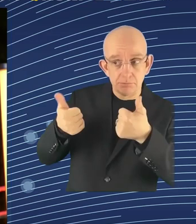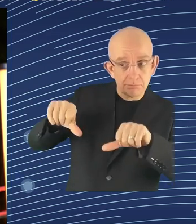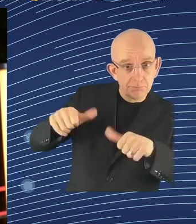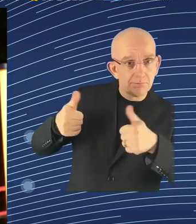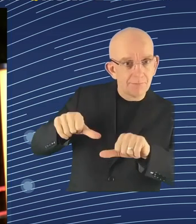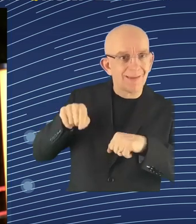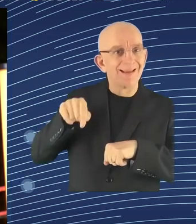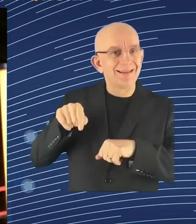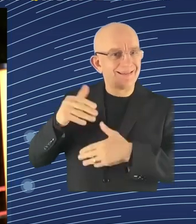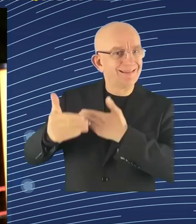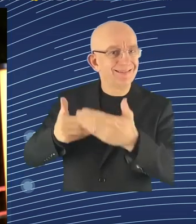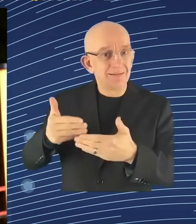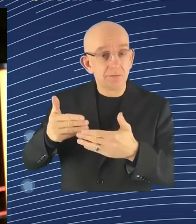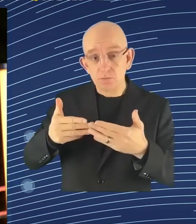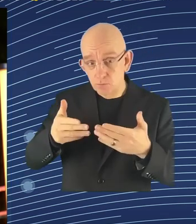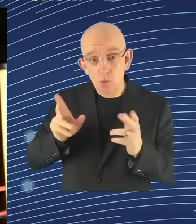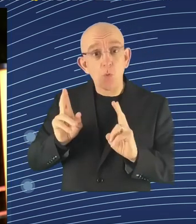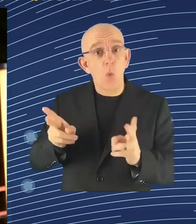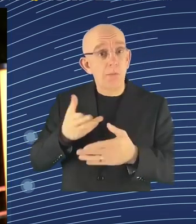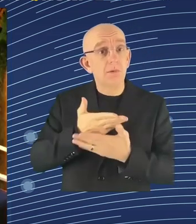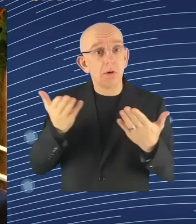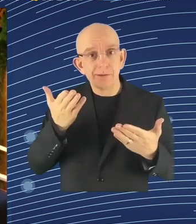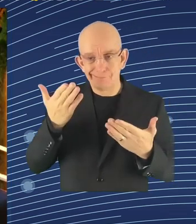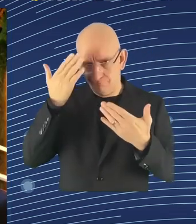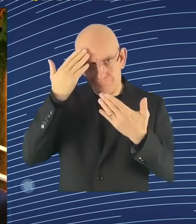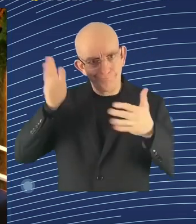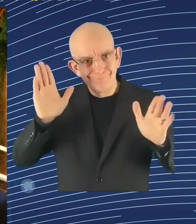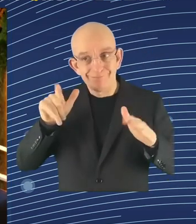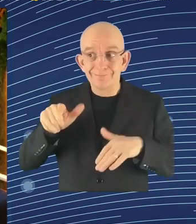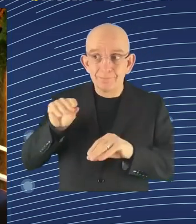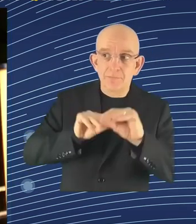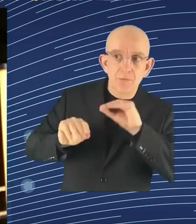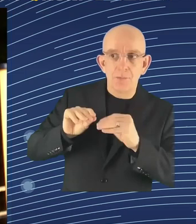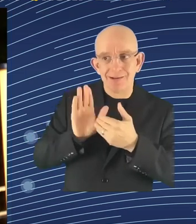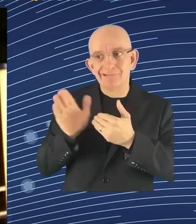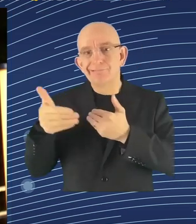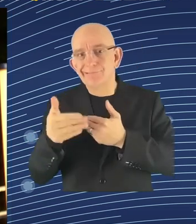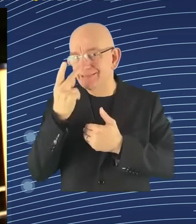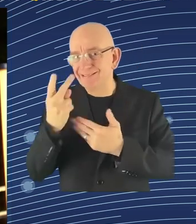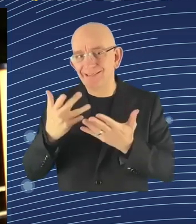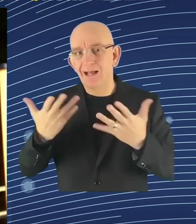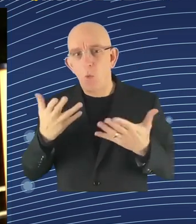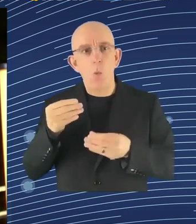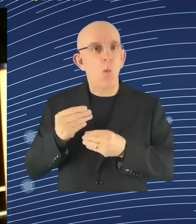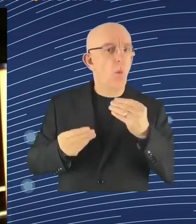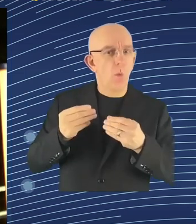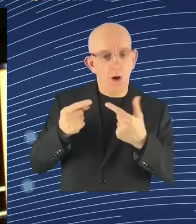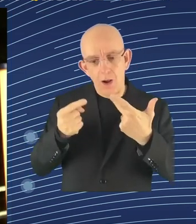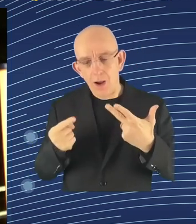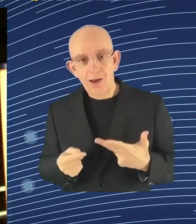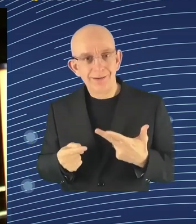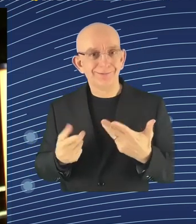obviously got, is based on data, data which you do not know. It has been programmed. And this is